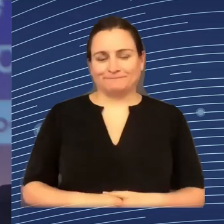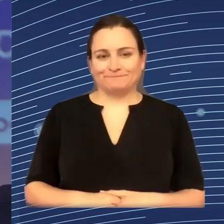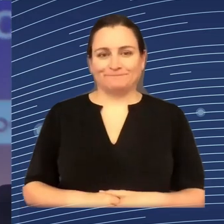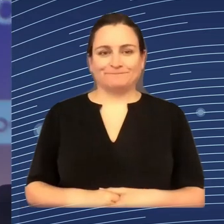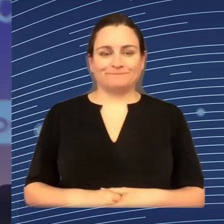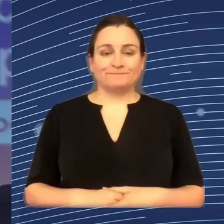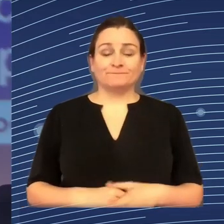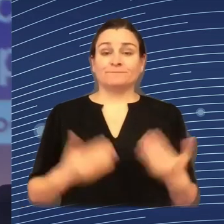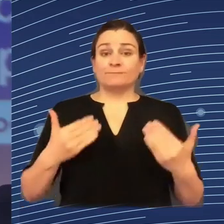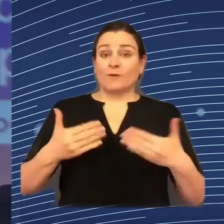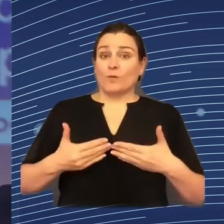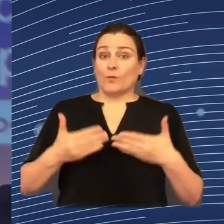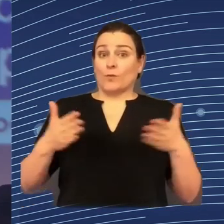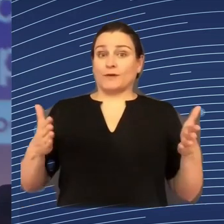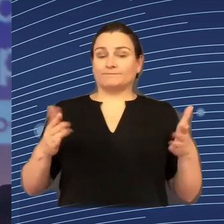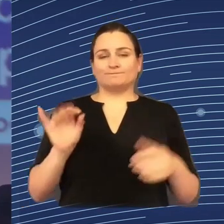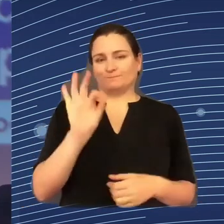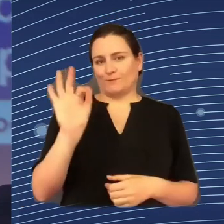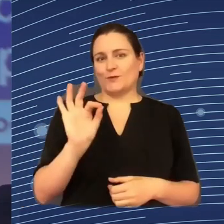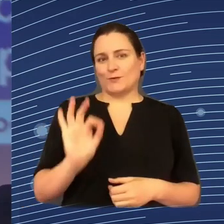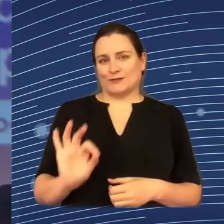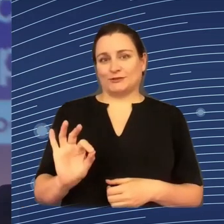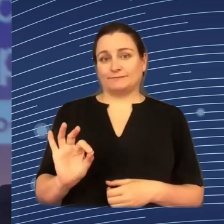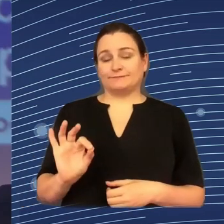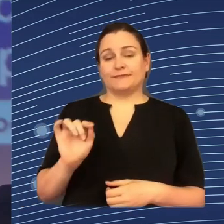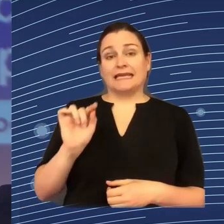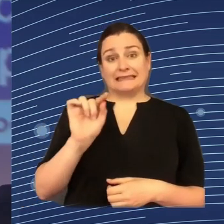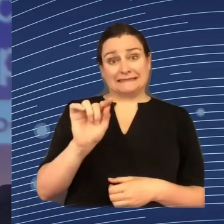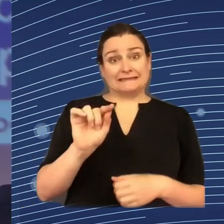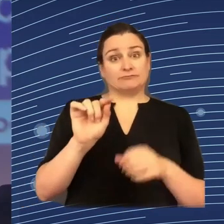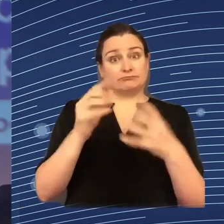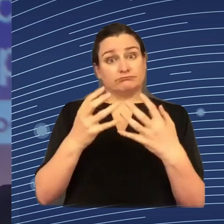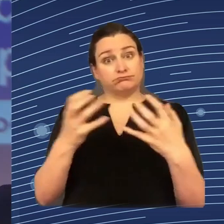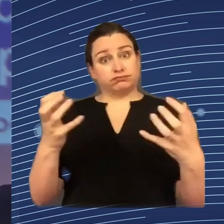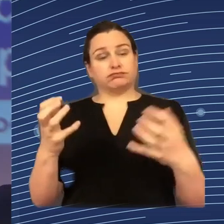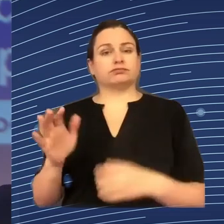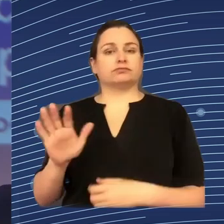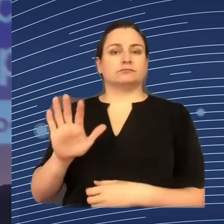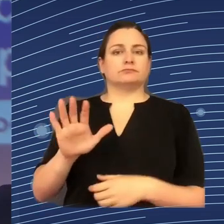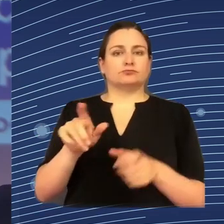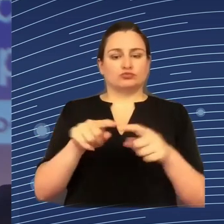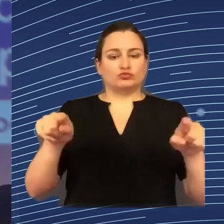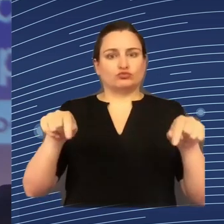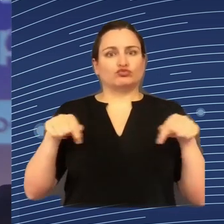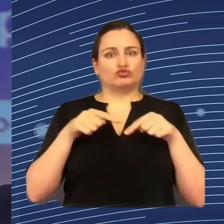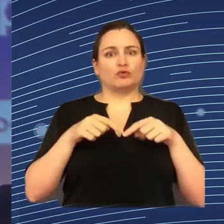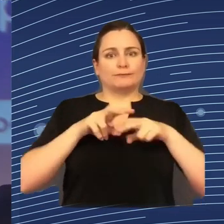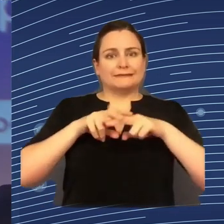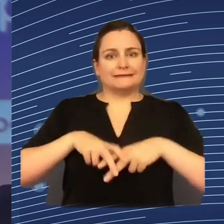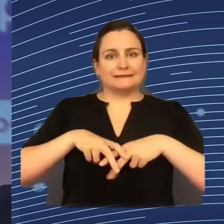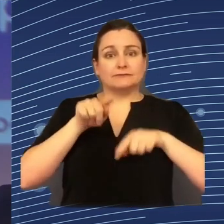here and also the online floor through Slido. And I'm also looking at my colleague Mario to see if he's already